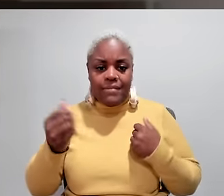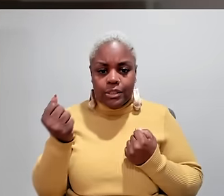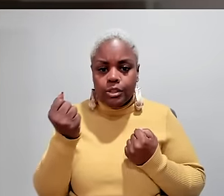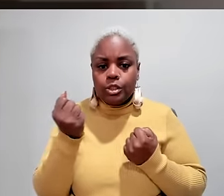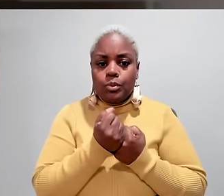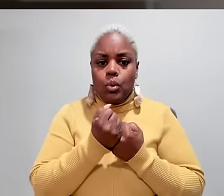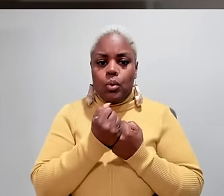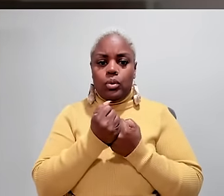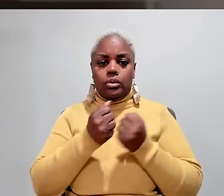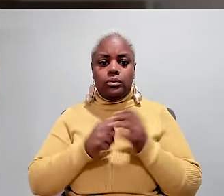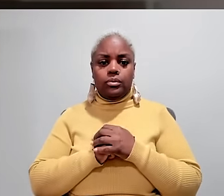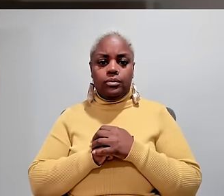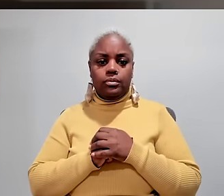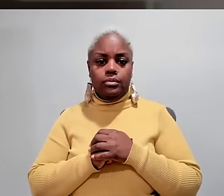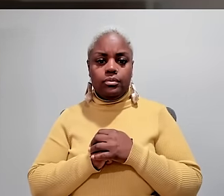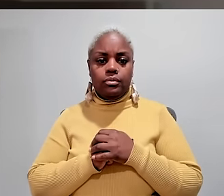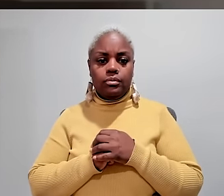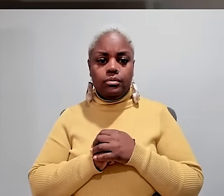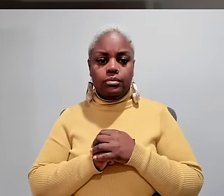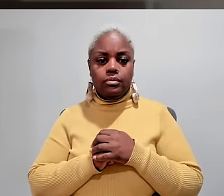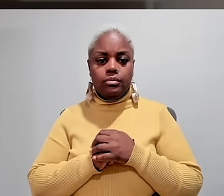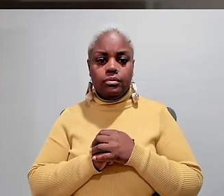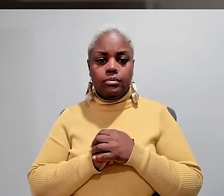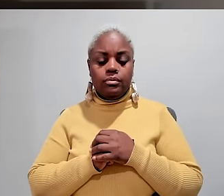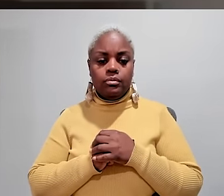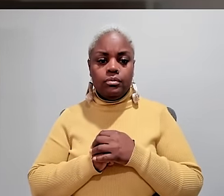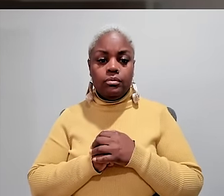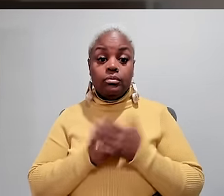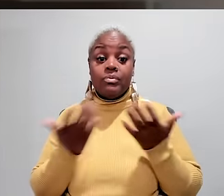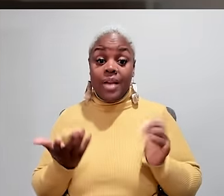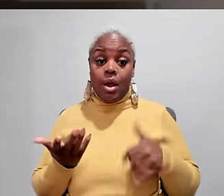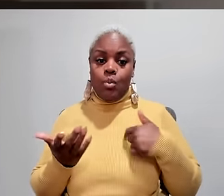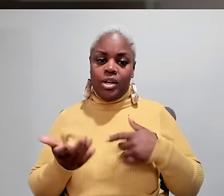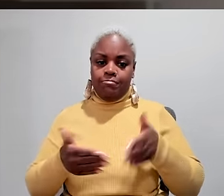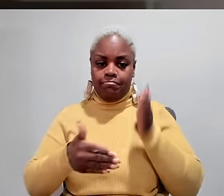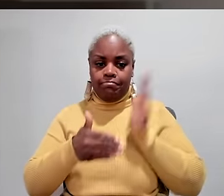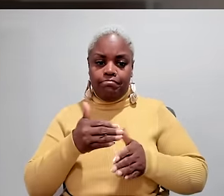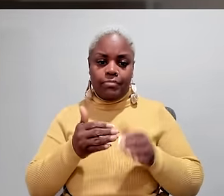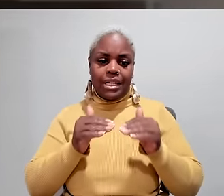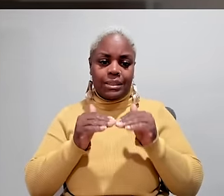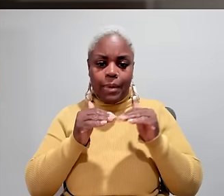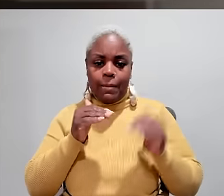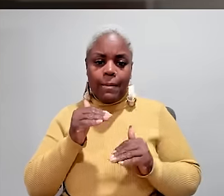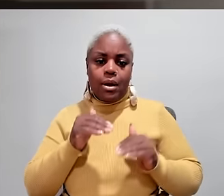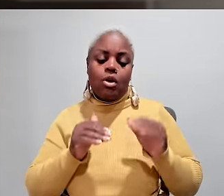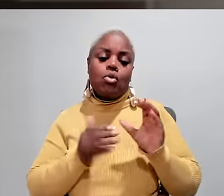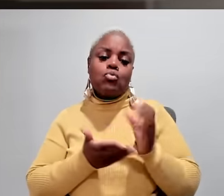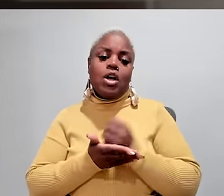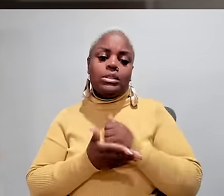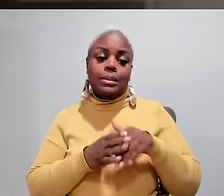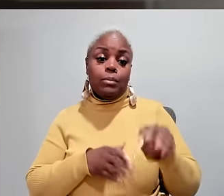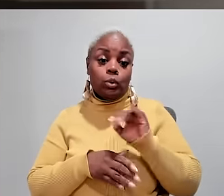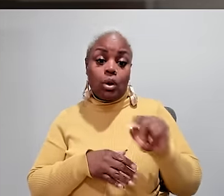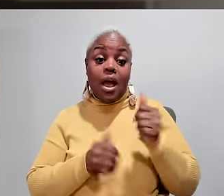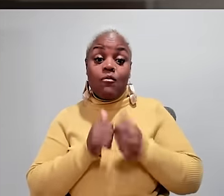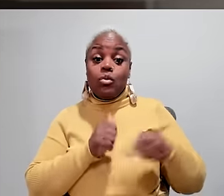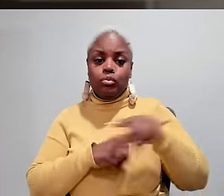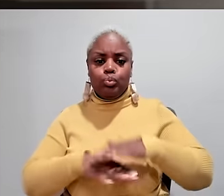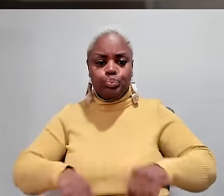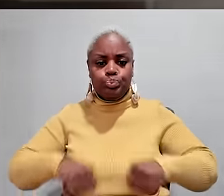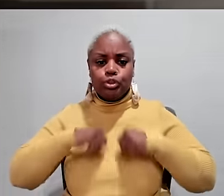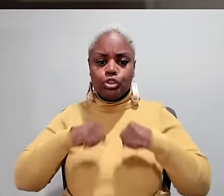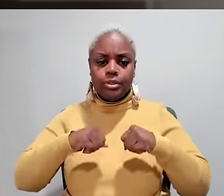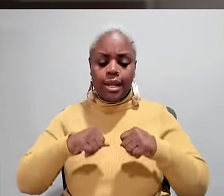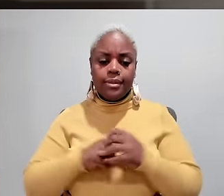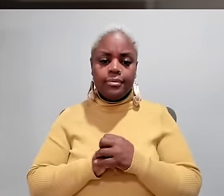this, that we had a plan, we had investment, we had support, so that when we ended sub-minimum